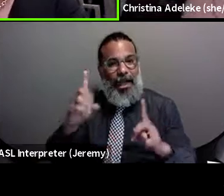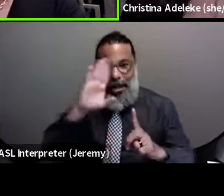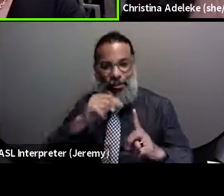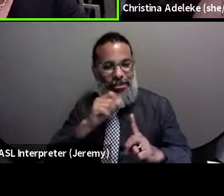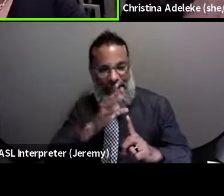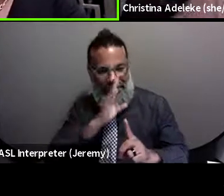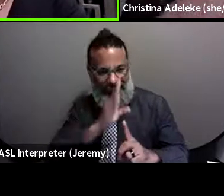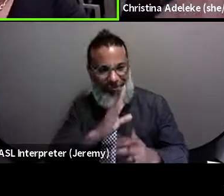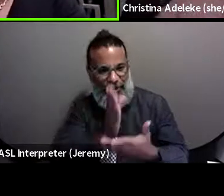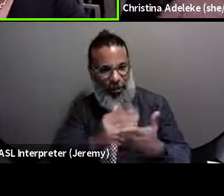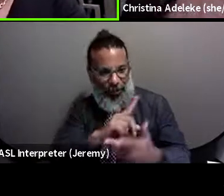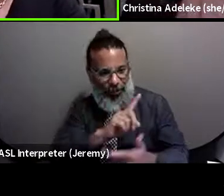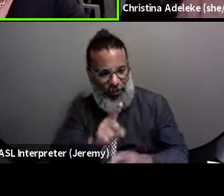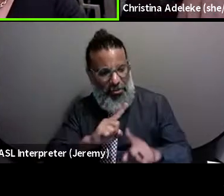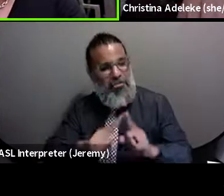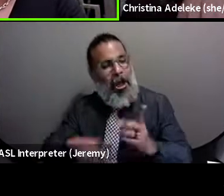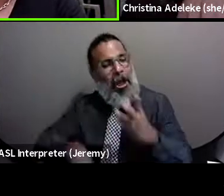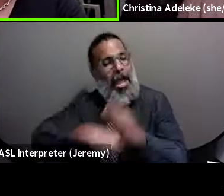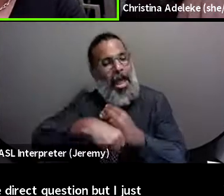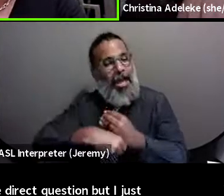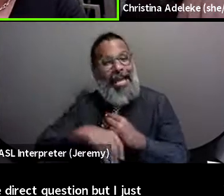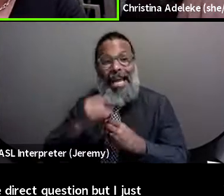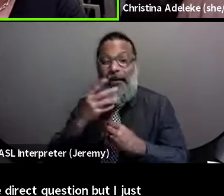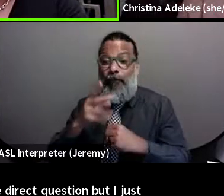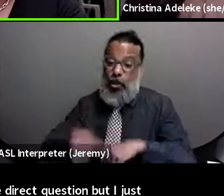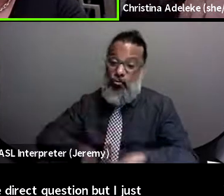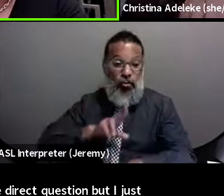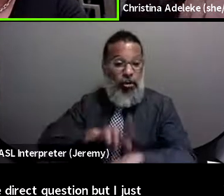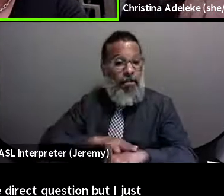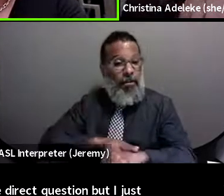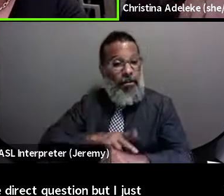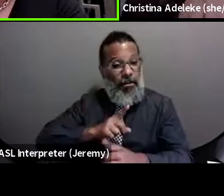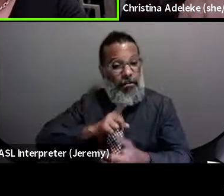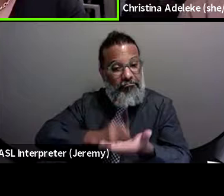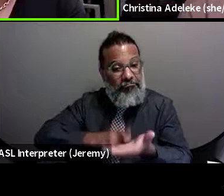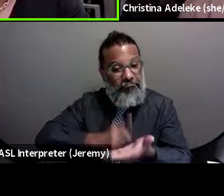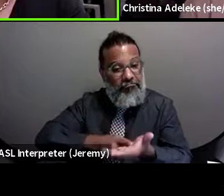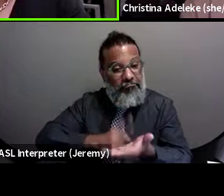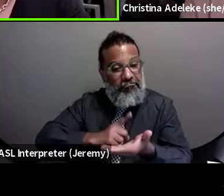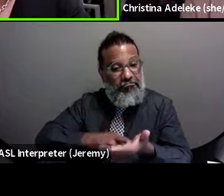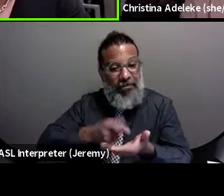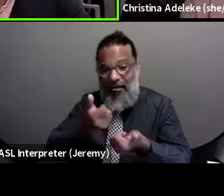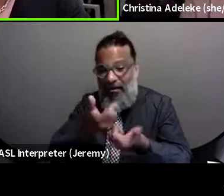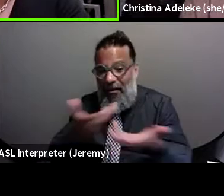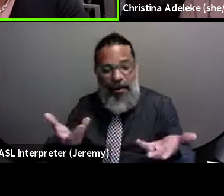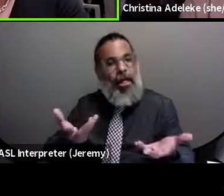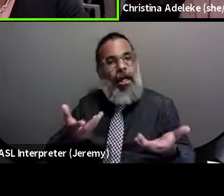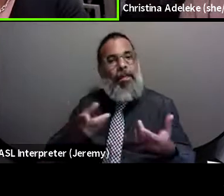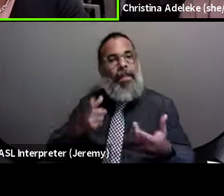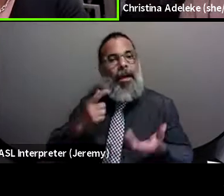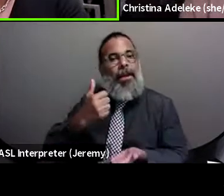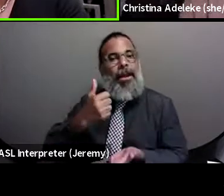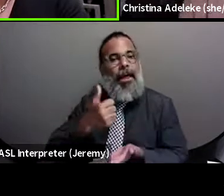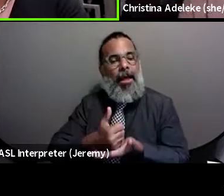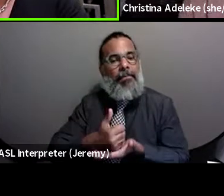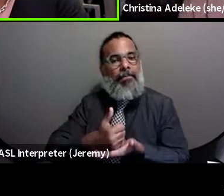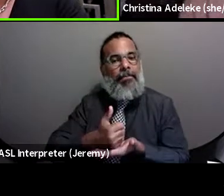question, but I just wanted to throw it in there. If we normalized all of this, that it would help to